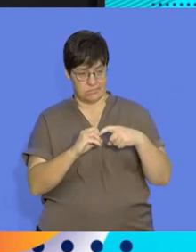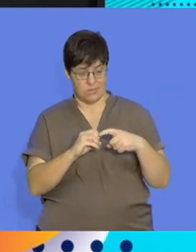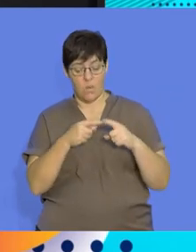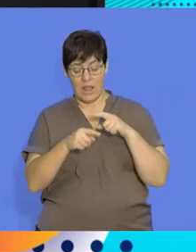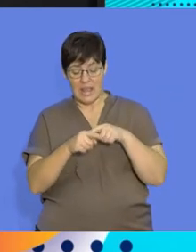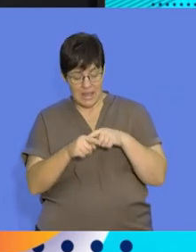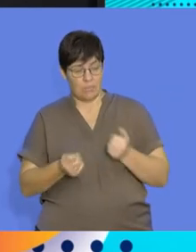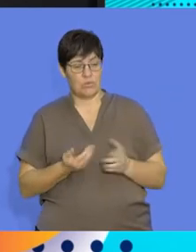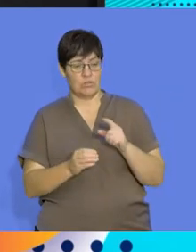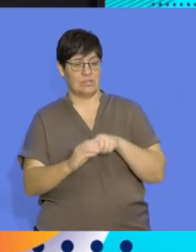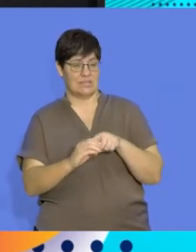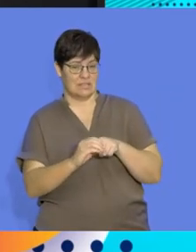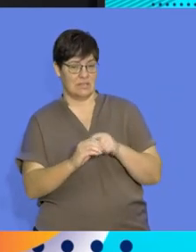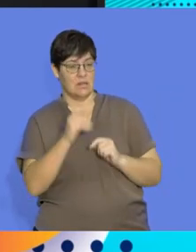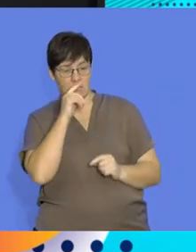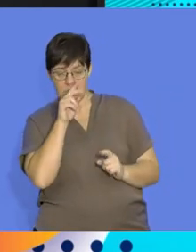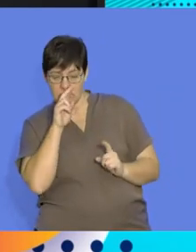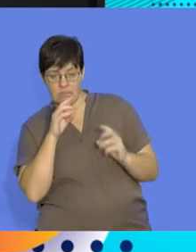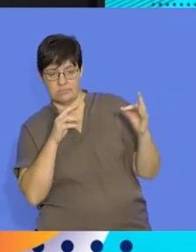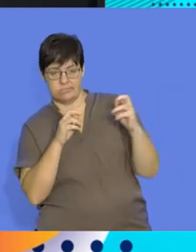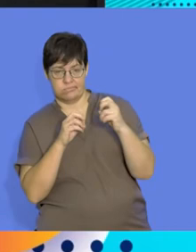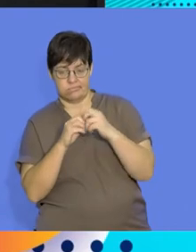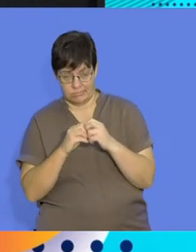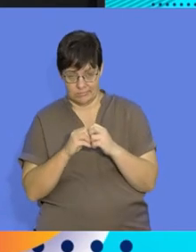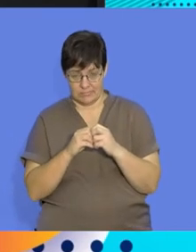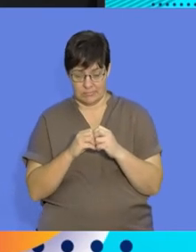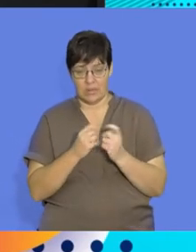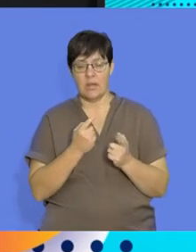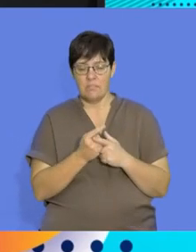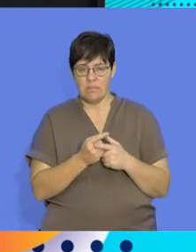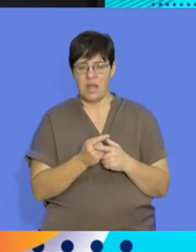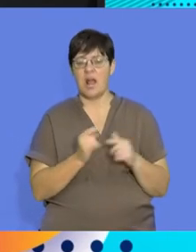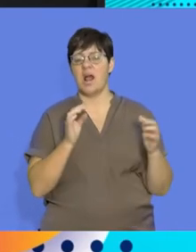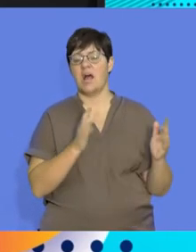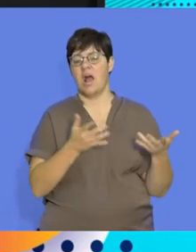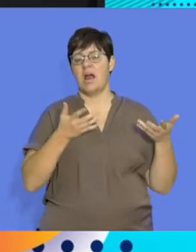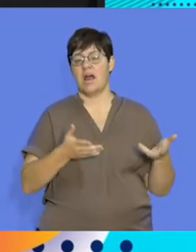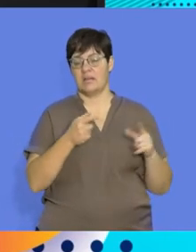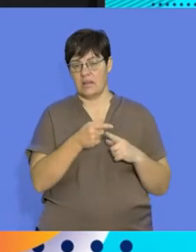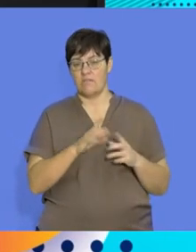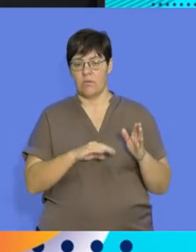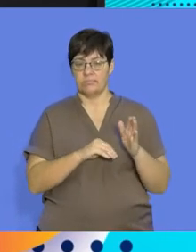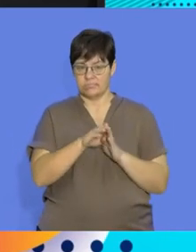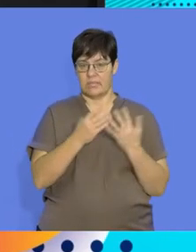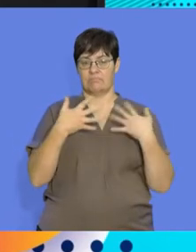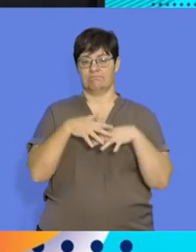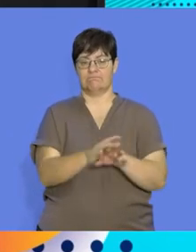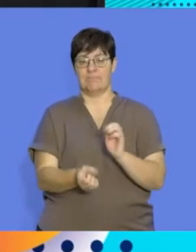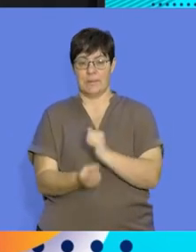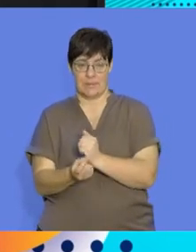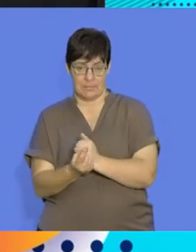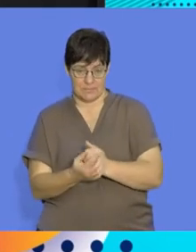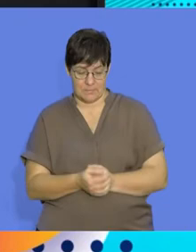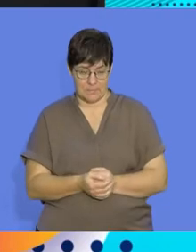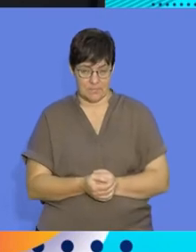which are chemicals produced by the egg or the ova and we see these are subtle mechanisms that increase the chances of fertilisation